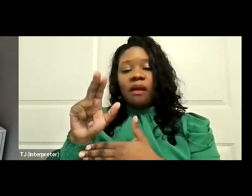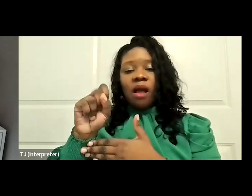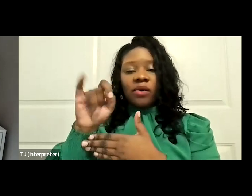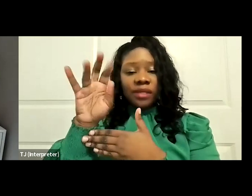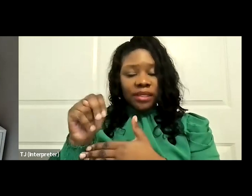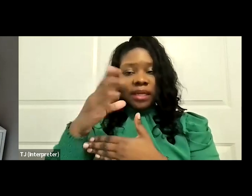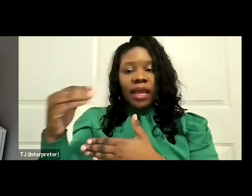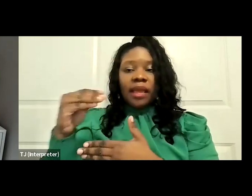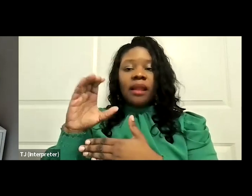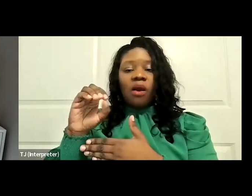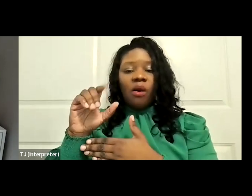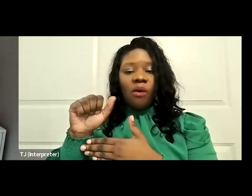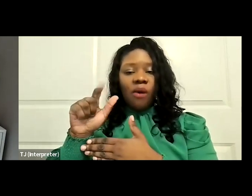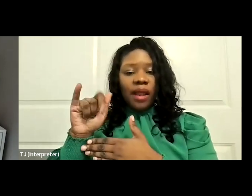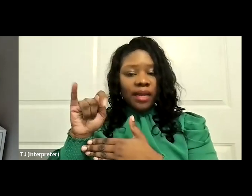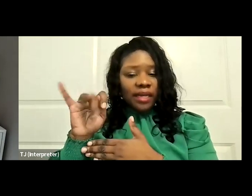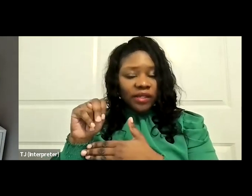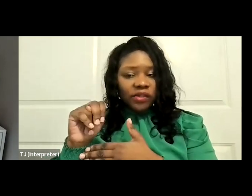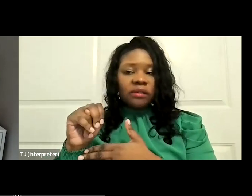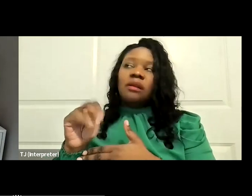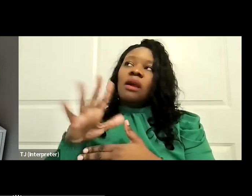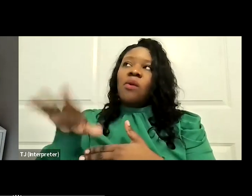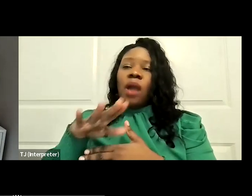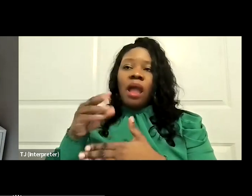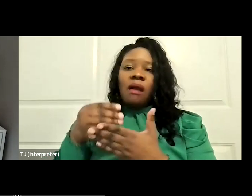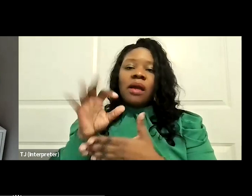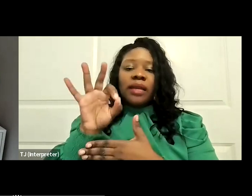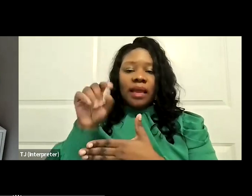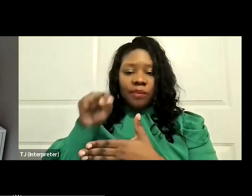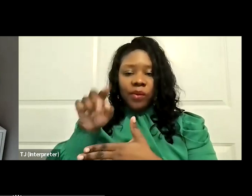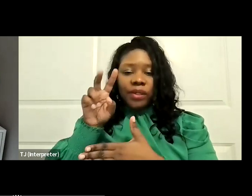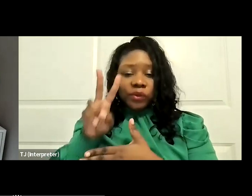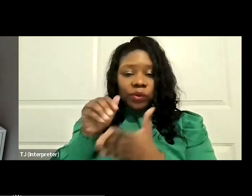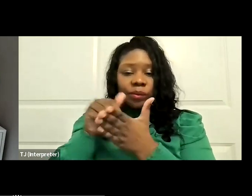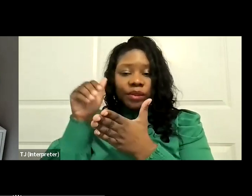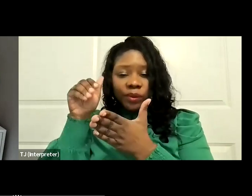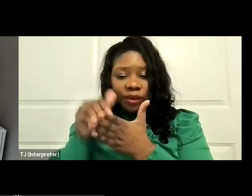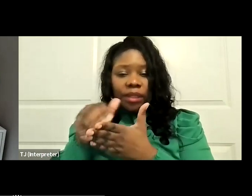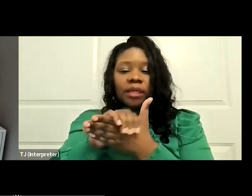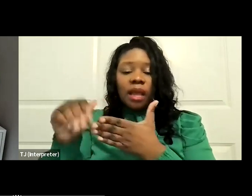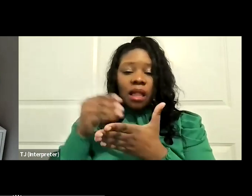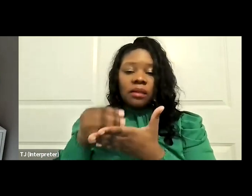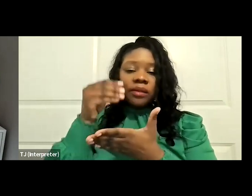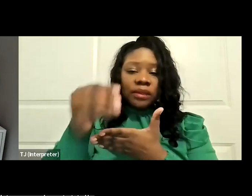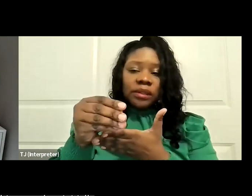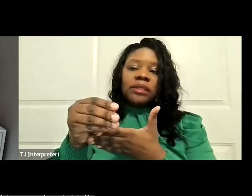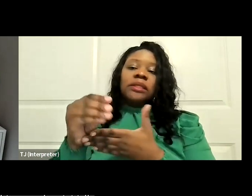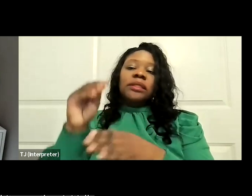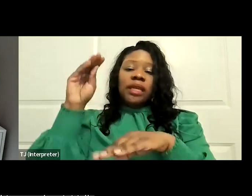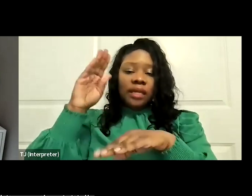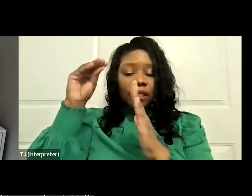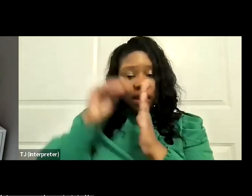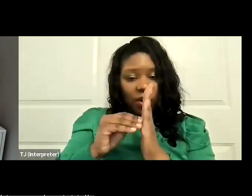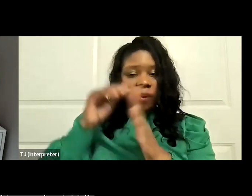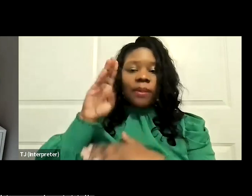They spent a total of about $9.2 million to get it on the ballot and get it passed. It was a little